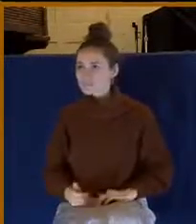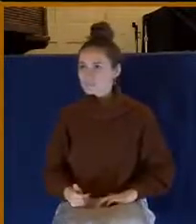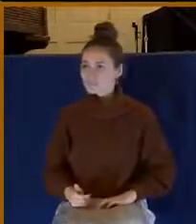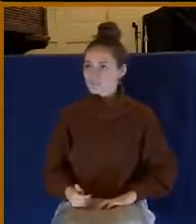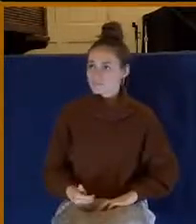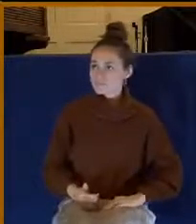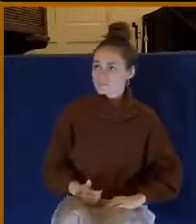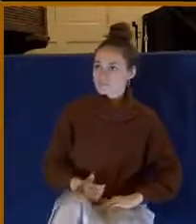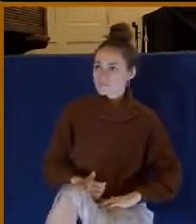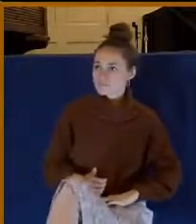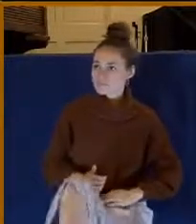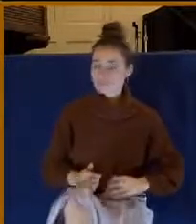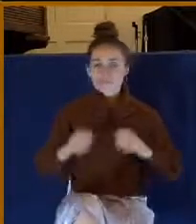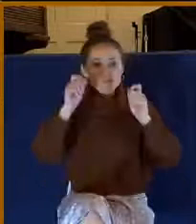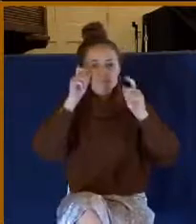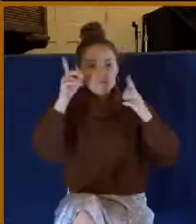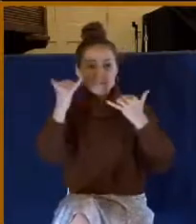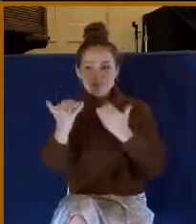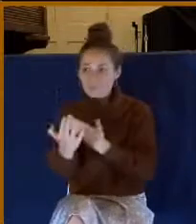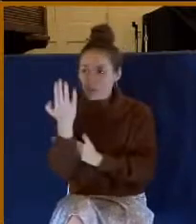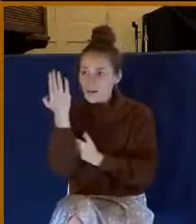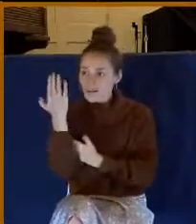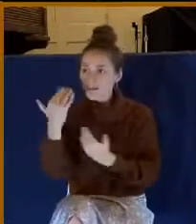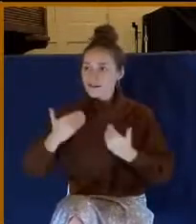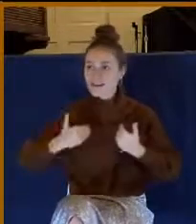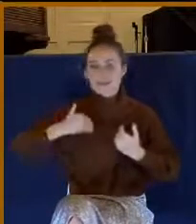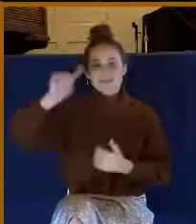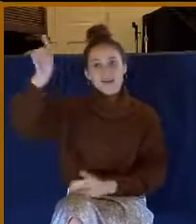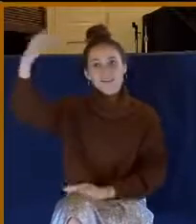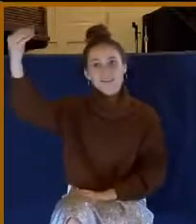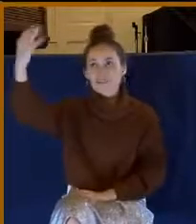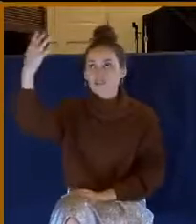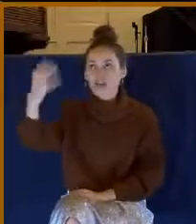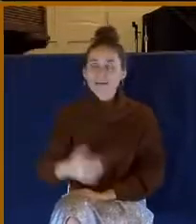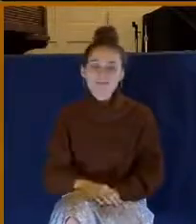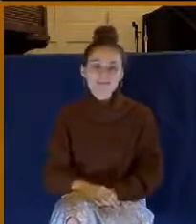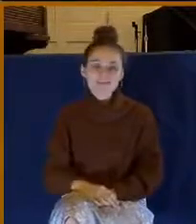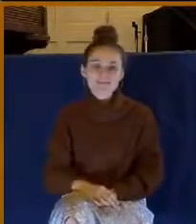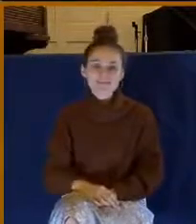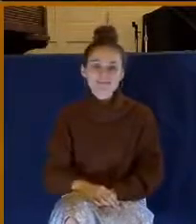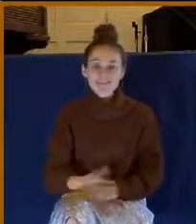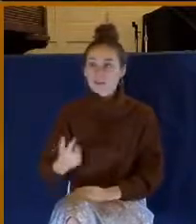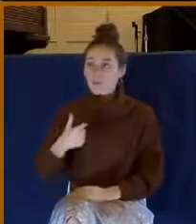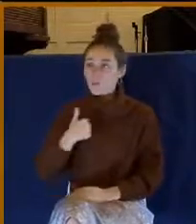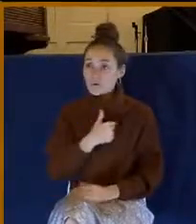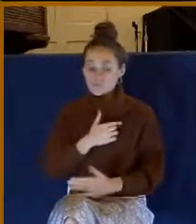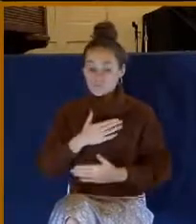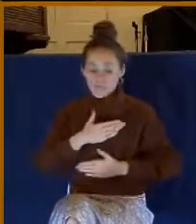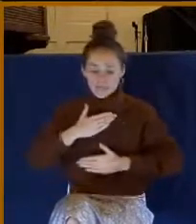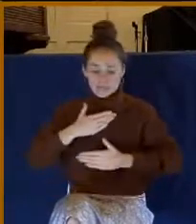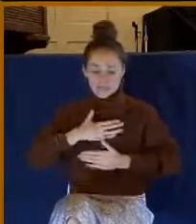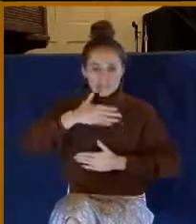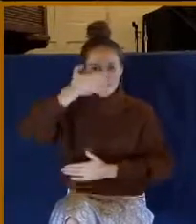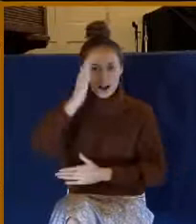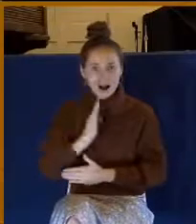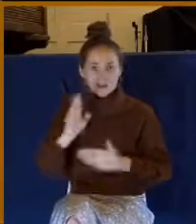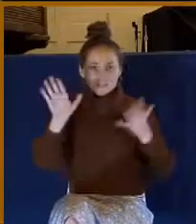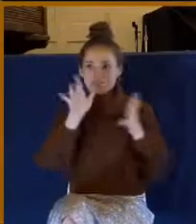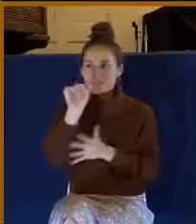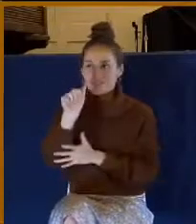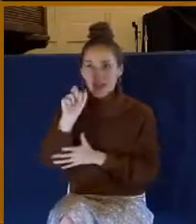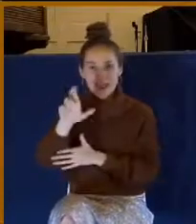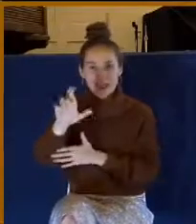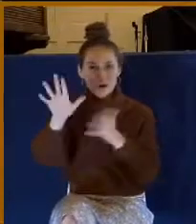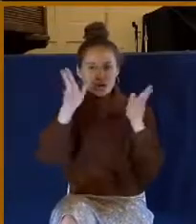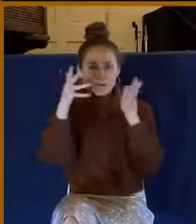We woke up this morning and there was sunshine. We breathe air, God's air. Aren't you glad God doesn't charge